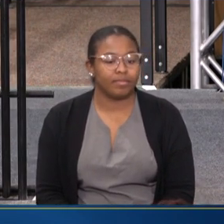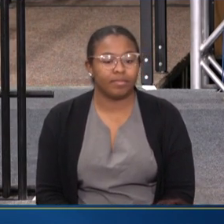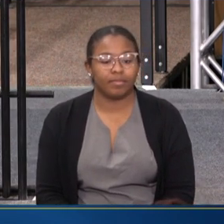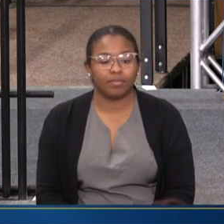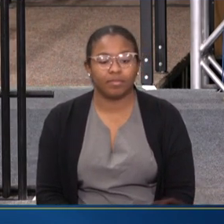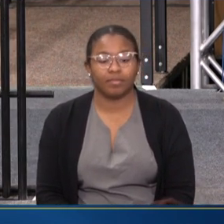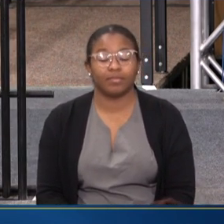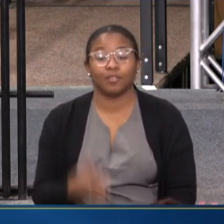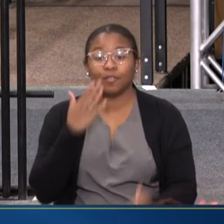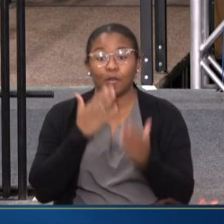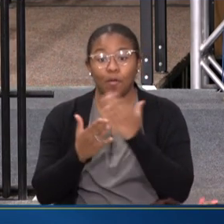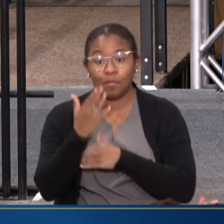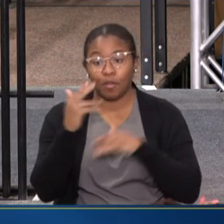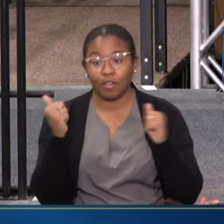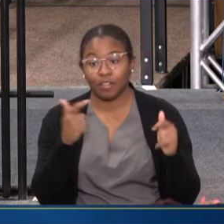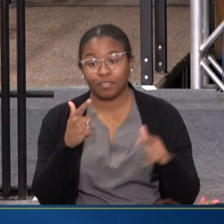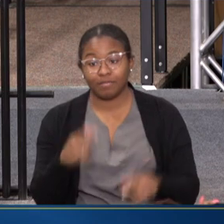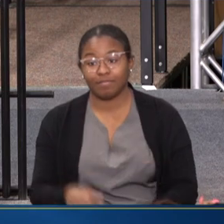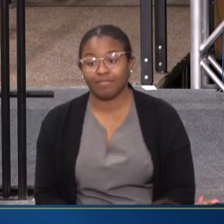GOOD MORNING, EVERYBODY.